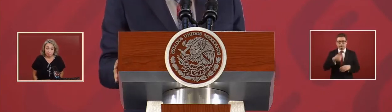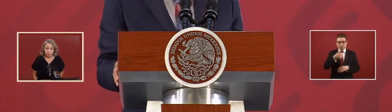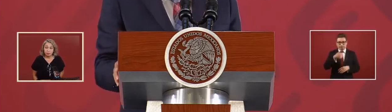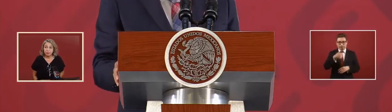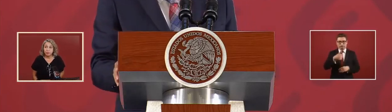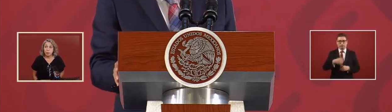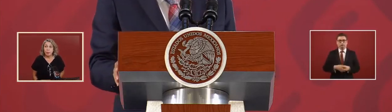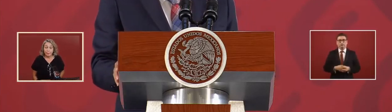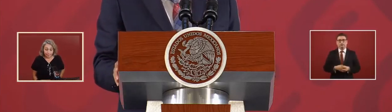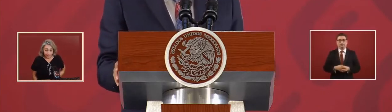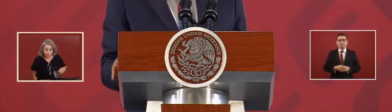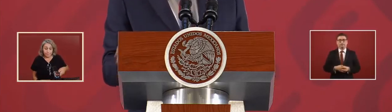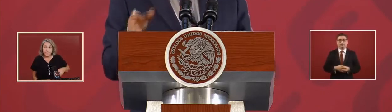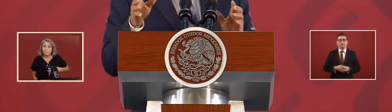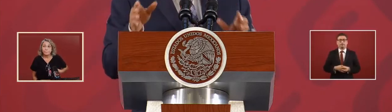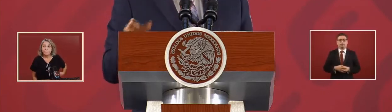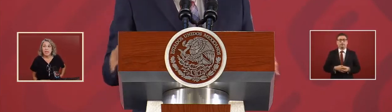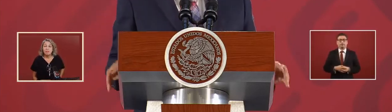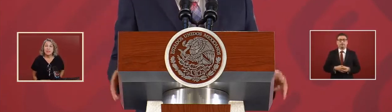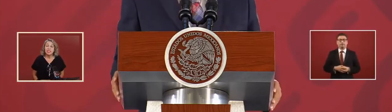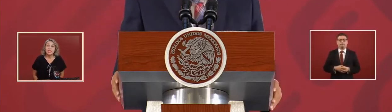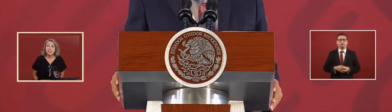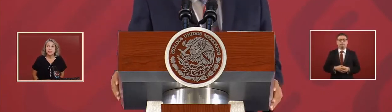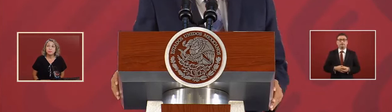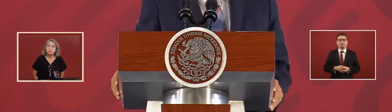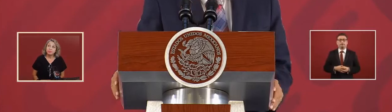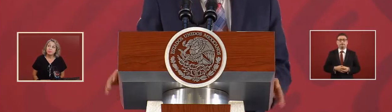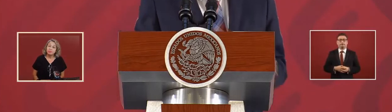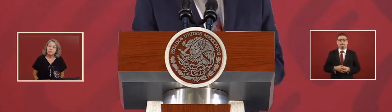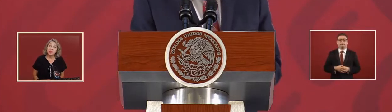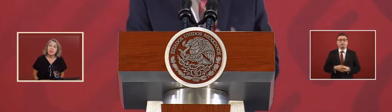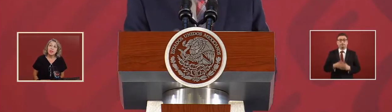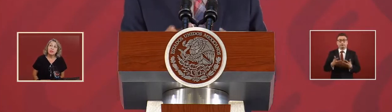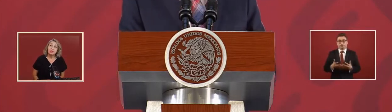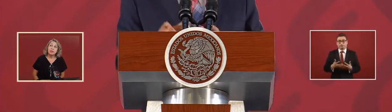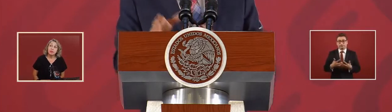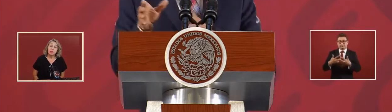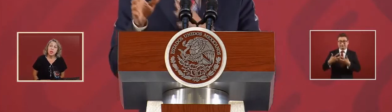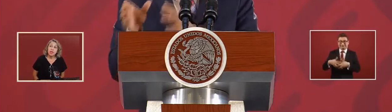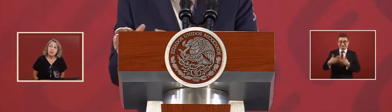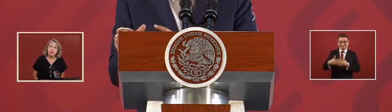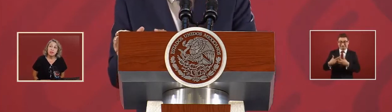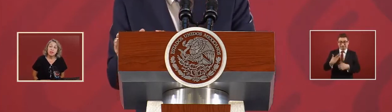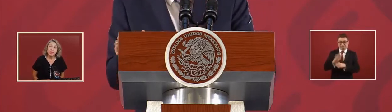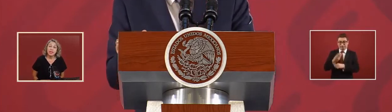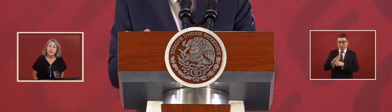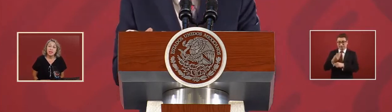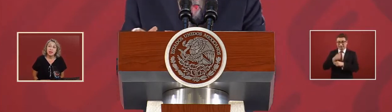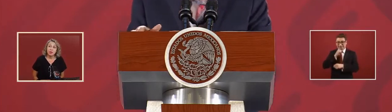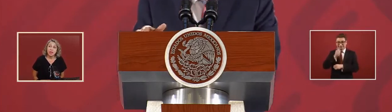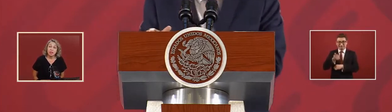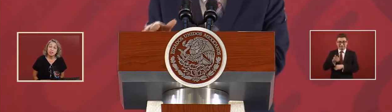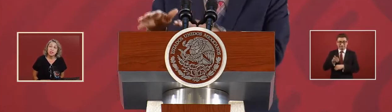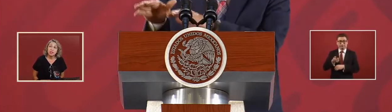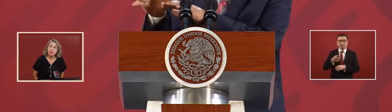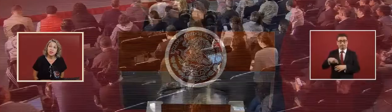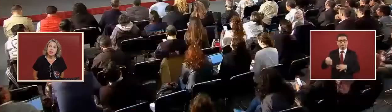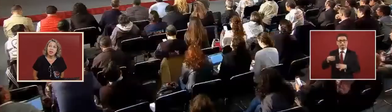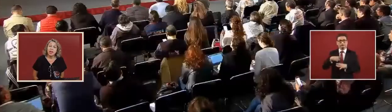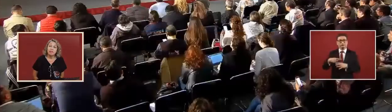imagine this the three that they did not reconstitute have more production